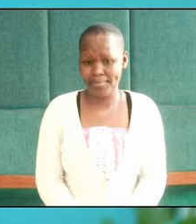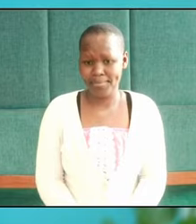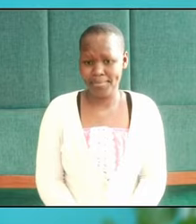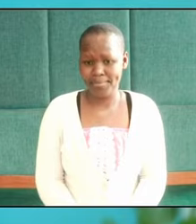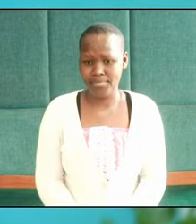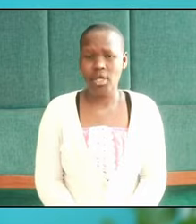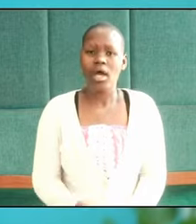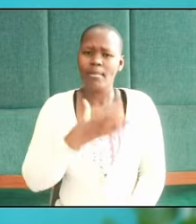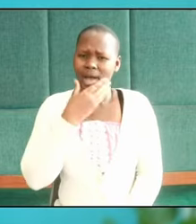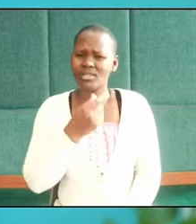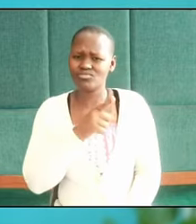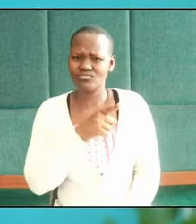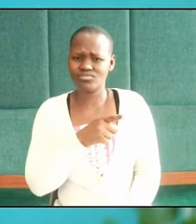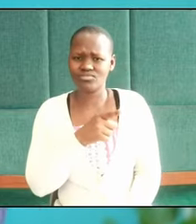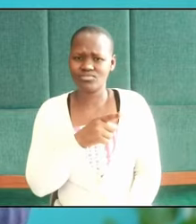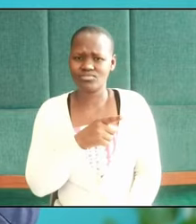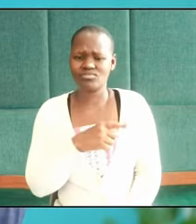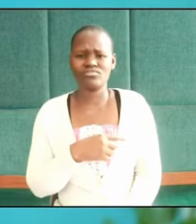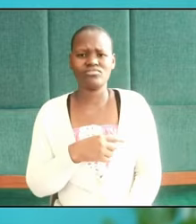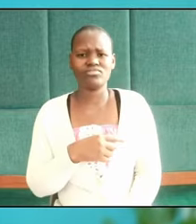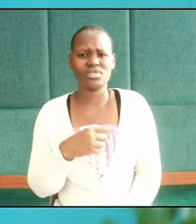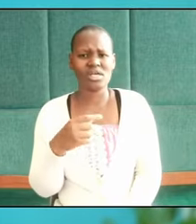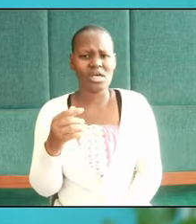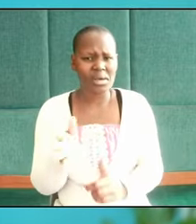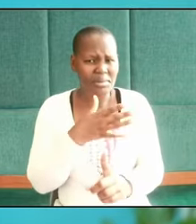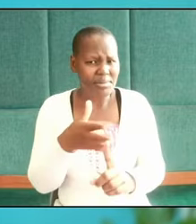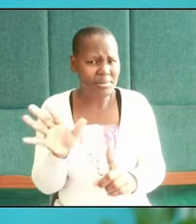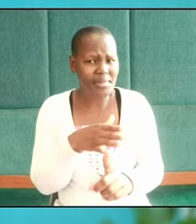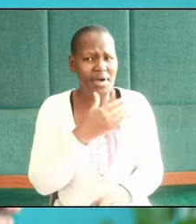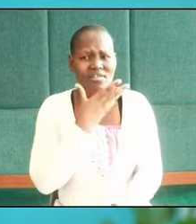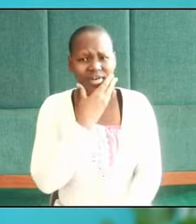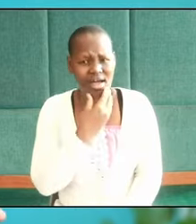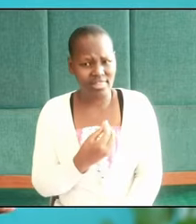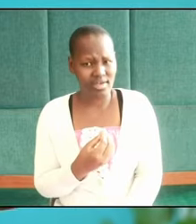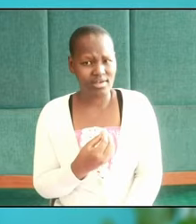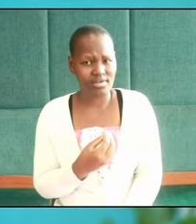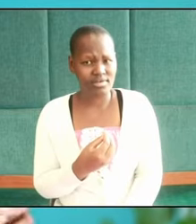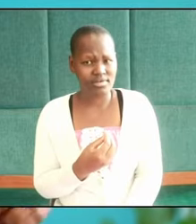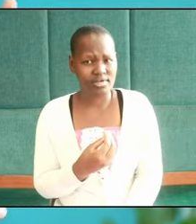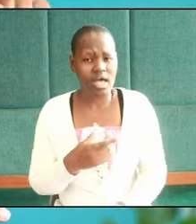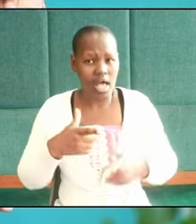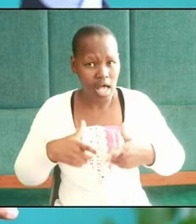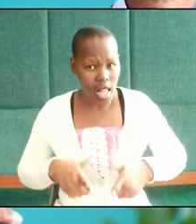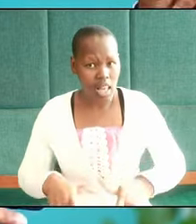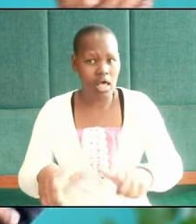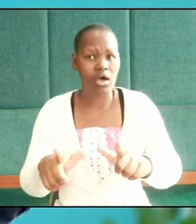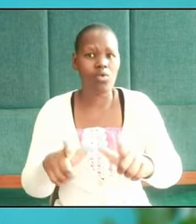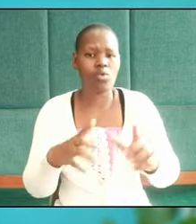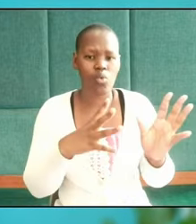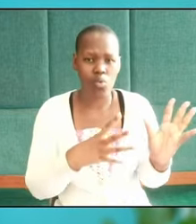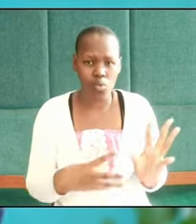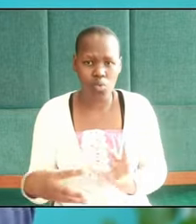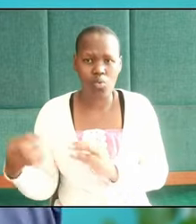Rabadash persuaded his father to allow him go